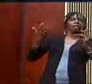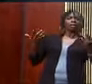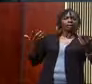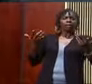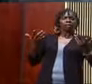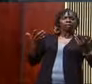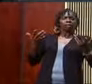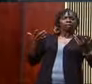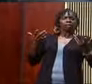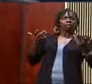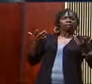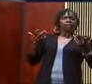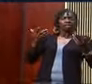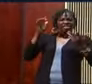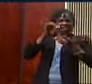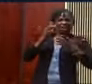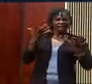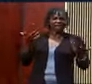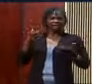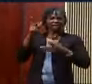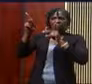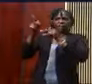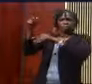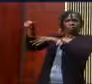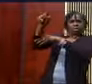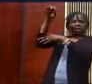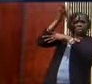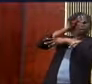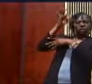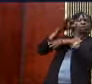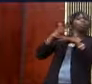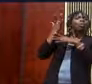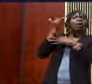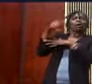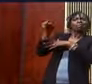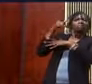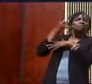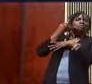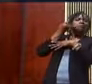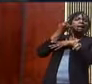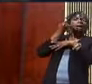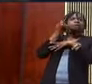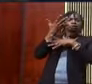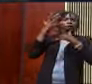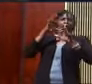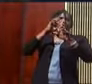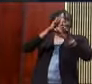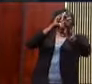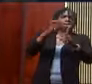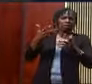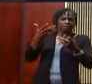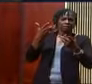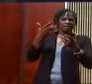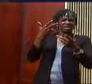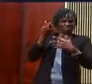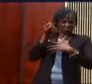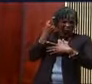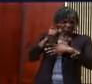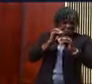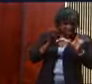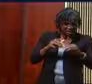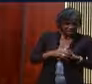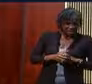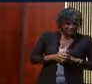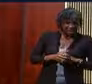target you become for those that don't like the fact that you've ascended so high. I'm talking to someone right